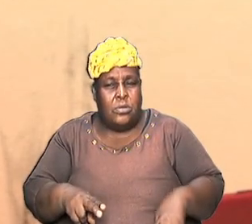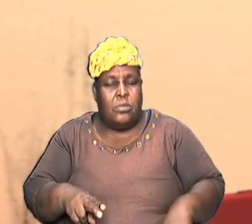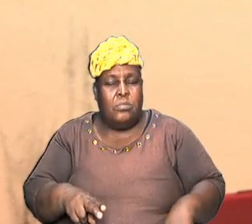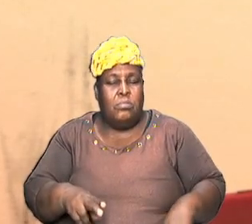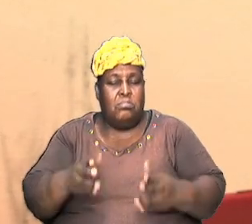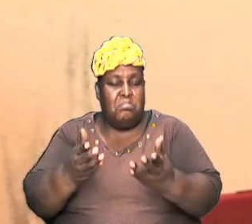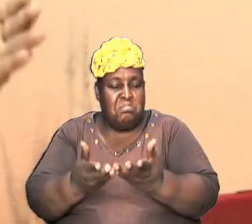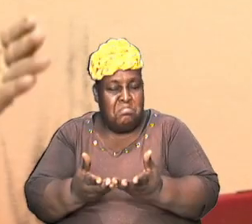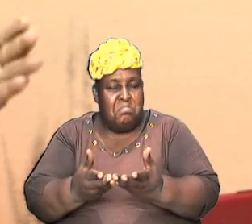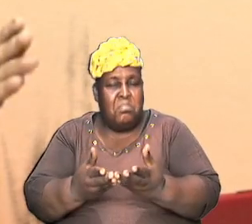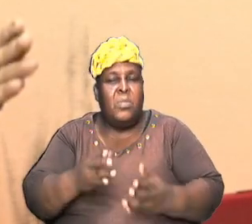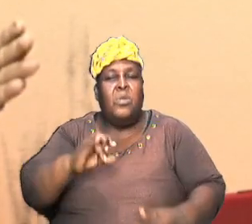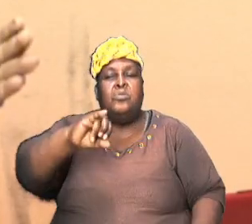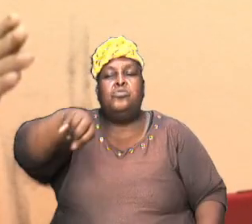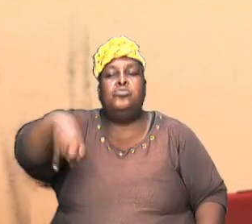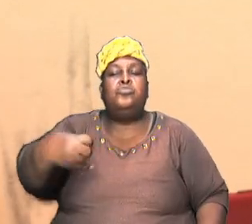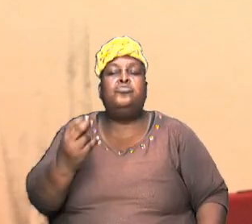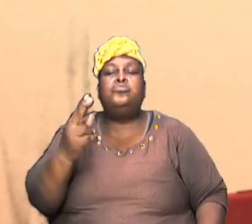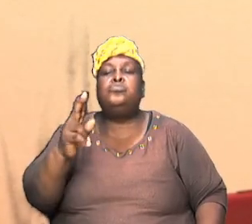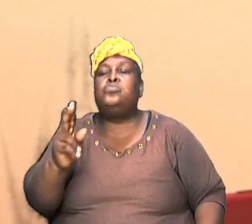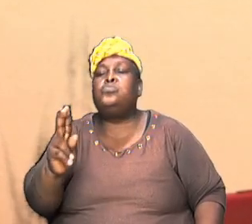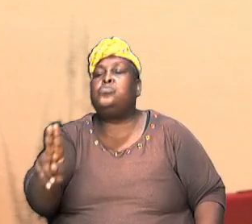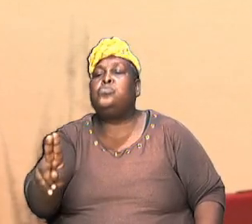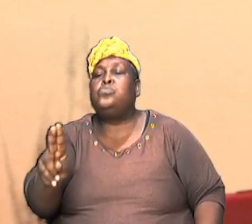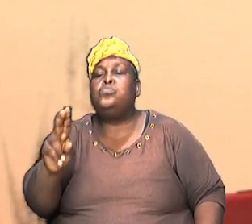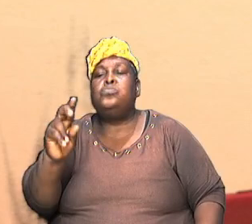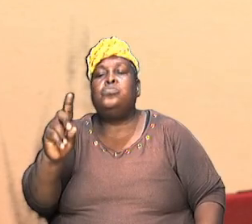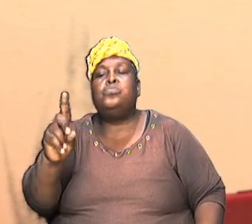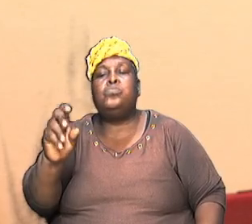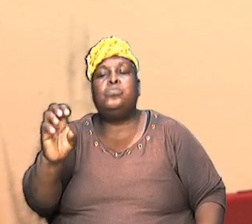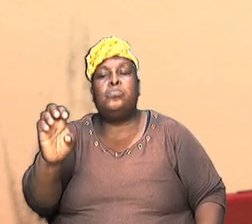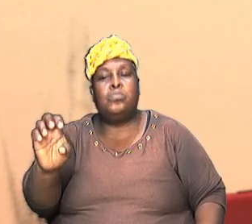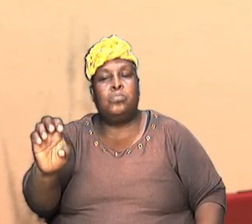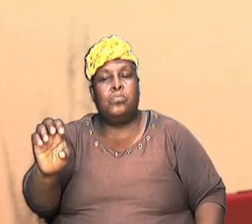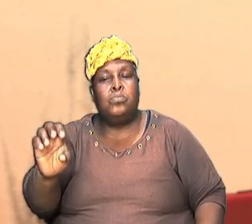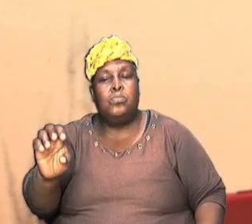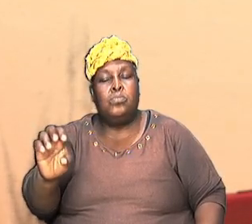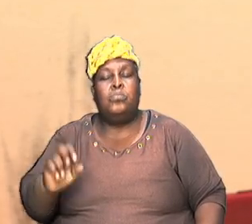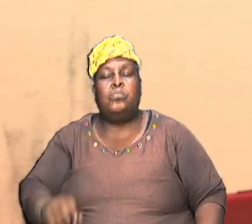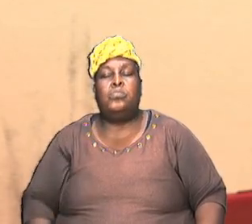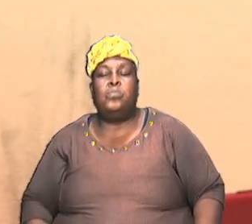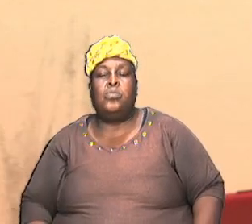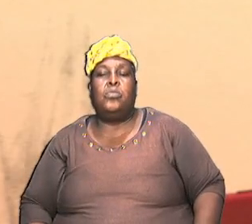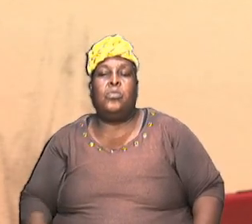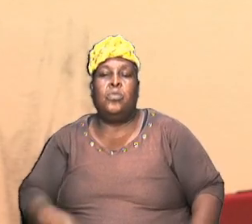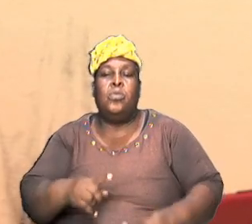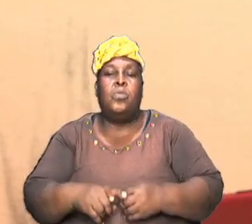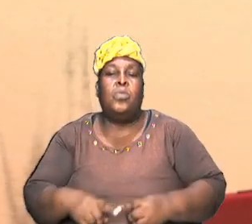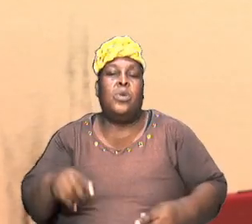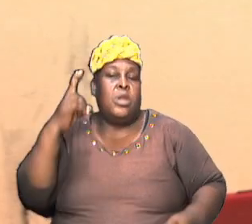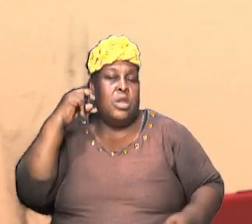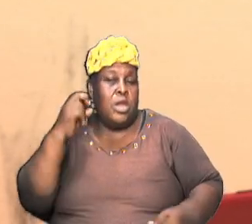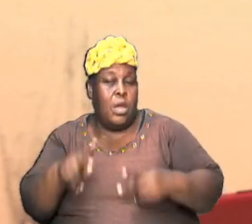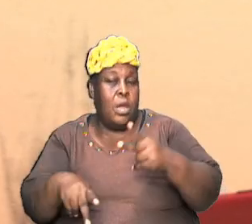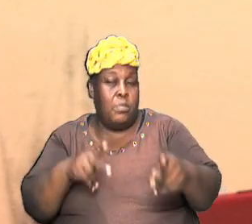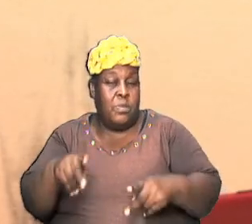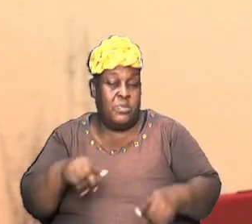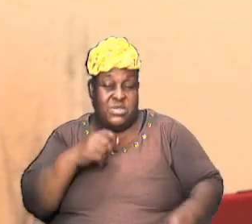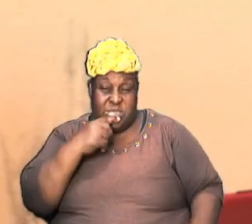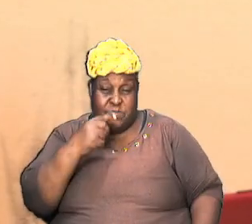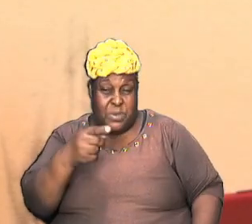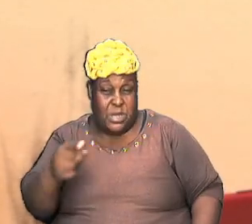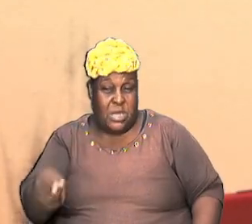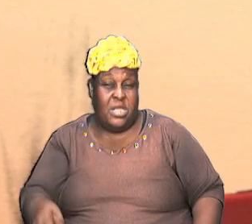Jude which is the book before Revelation because I want us to understand that when we hear these people talking and others we don't just say